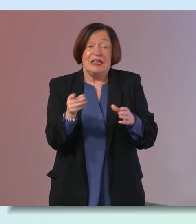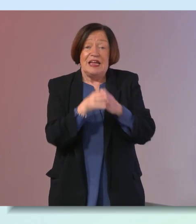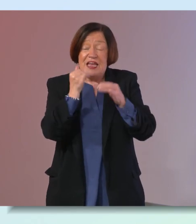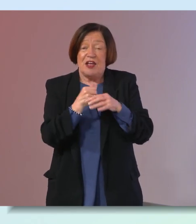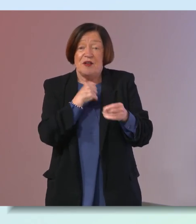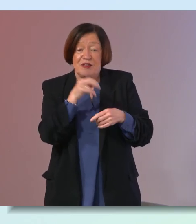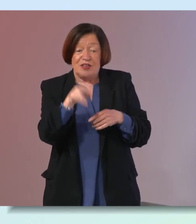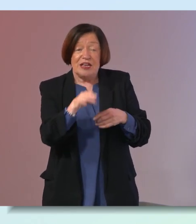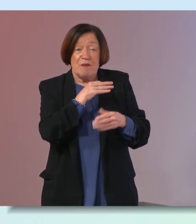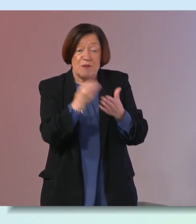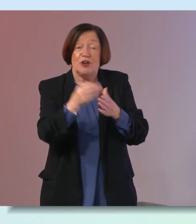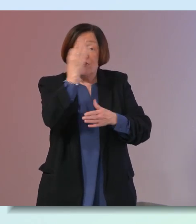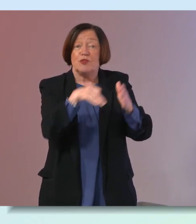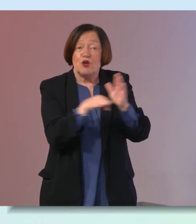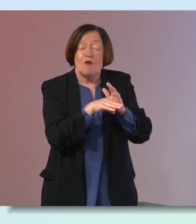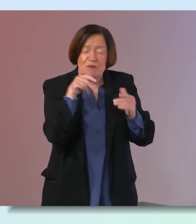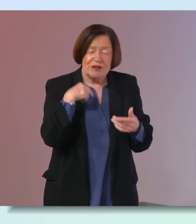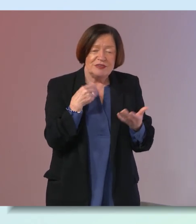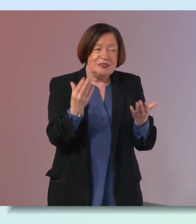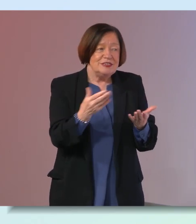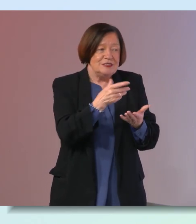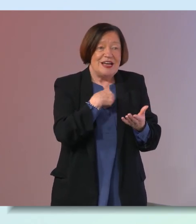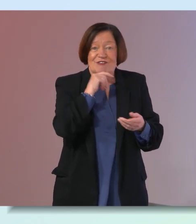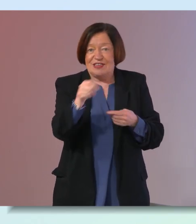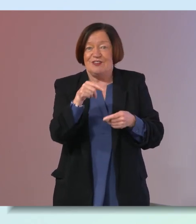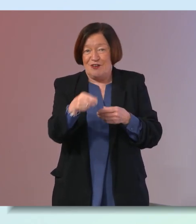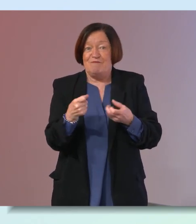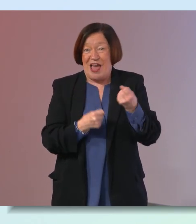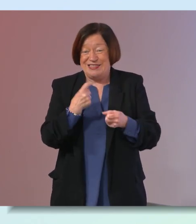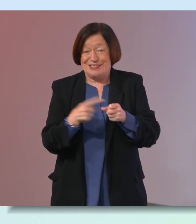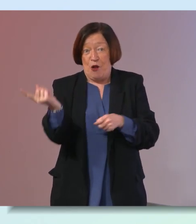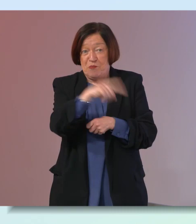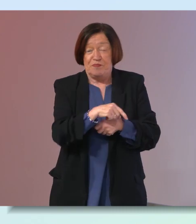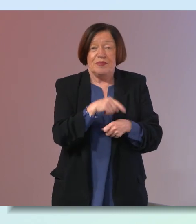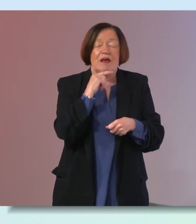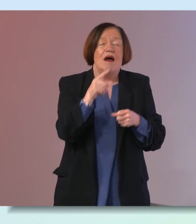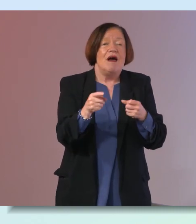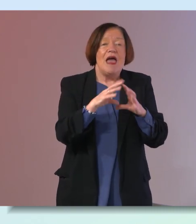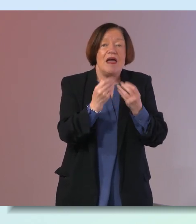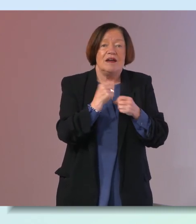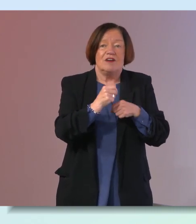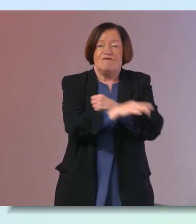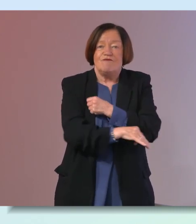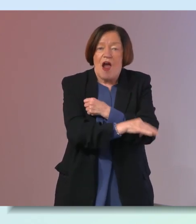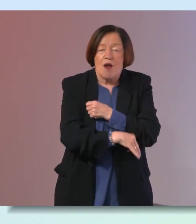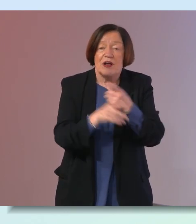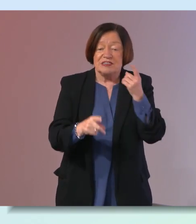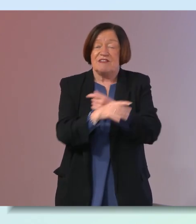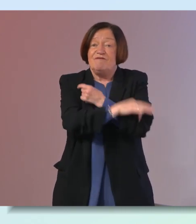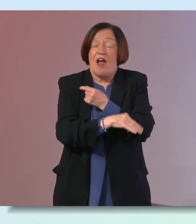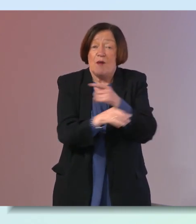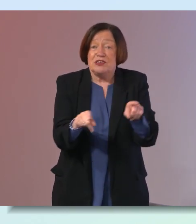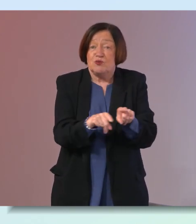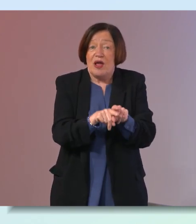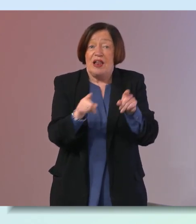we can get money from the government i had to plug that there but um you know all of this is because farmers as a farmer as well